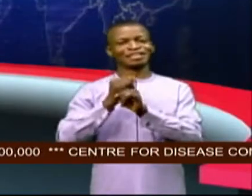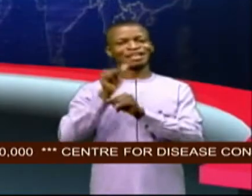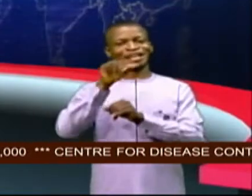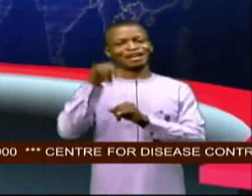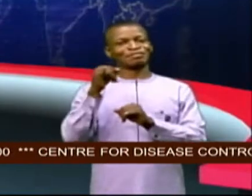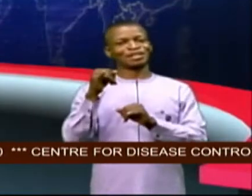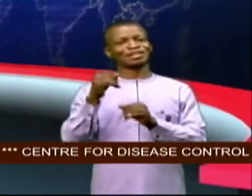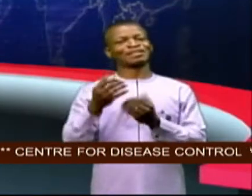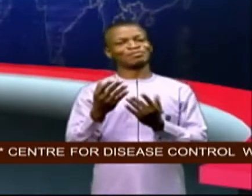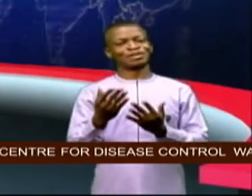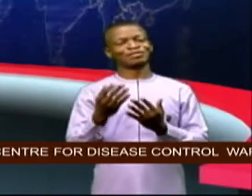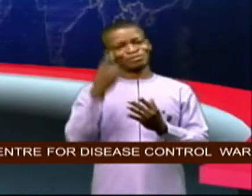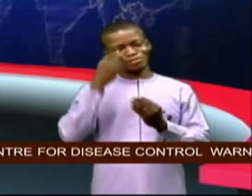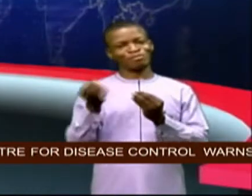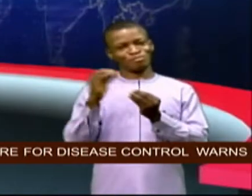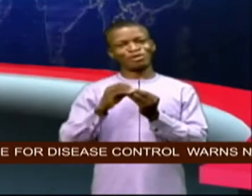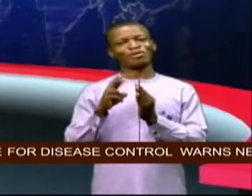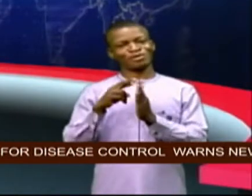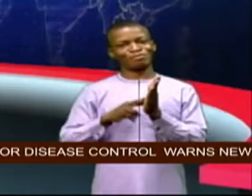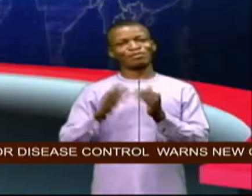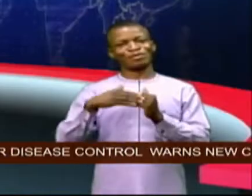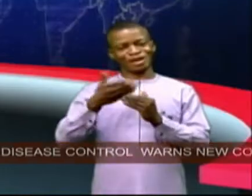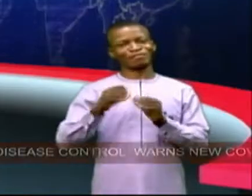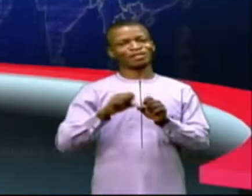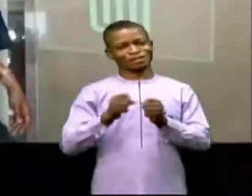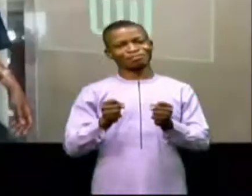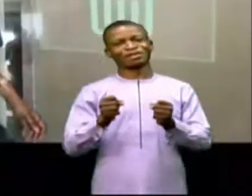stay tuned for more reports after the break